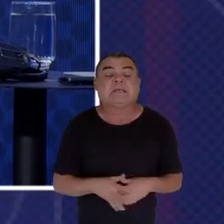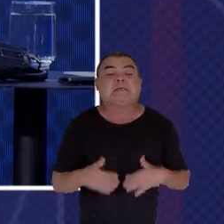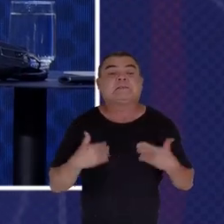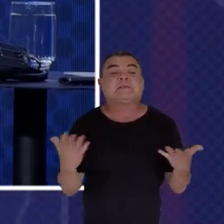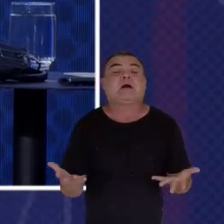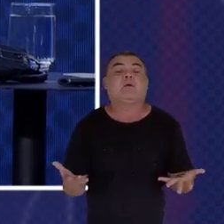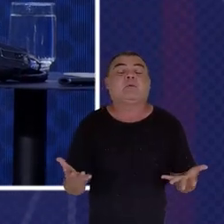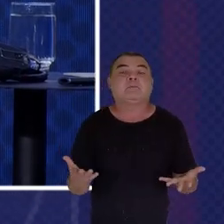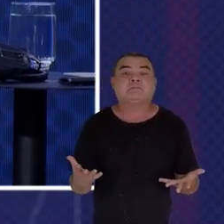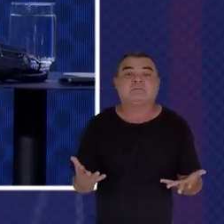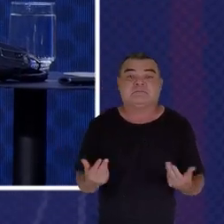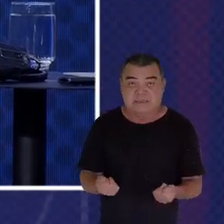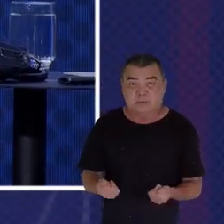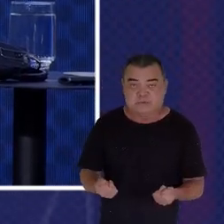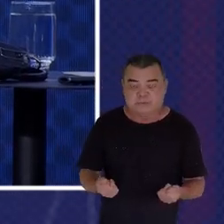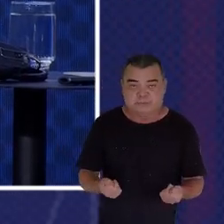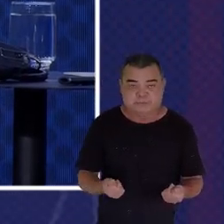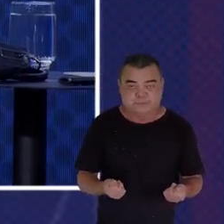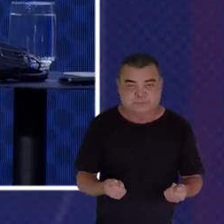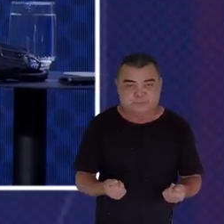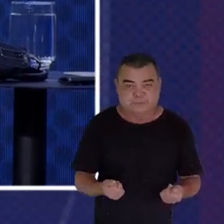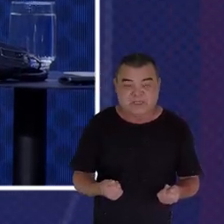We have Edima Hello